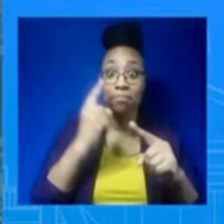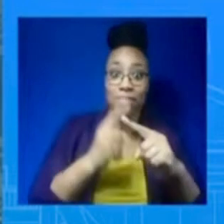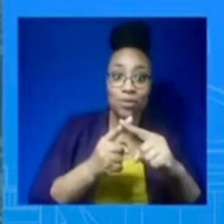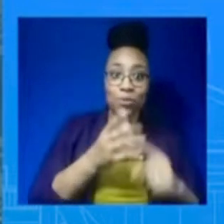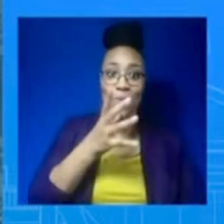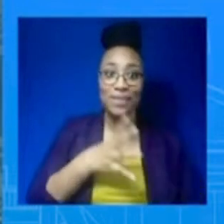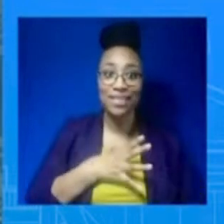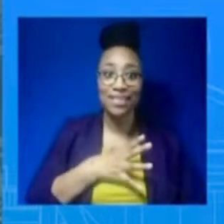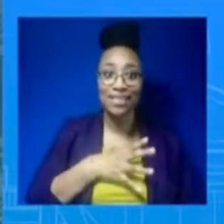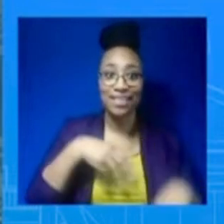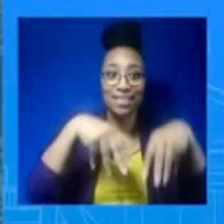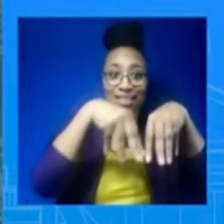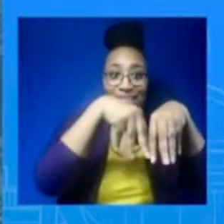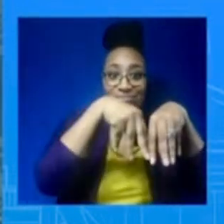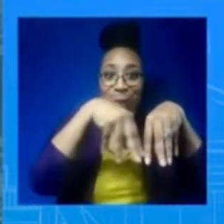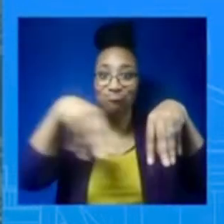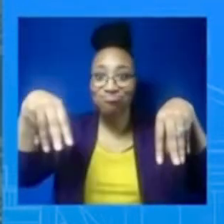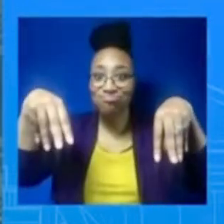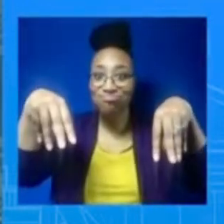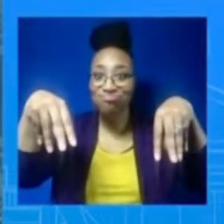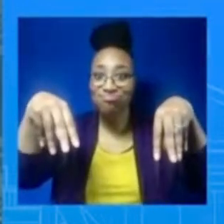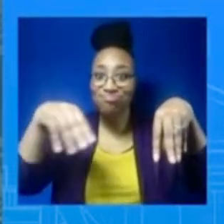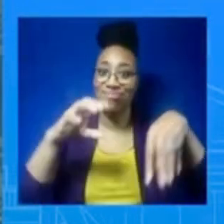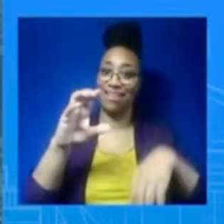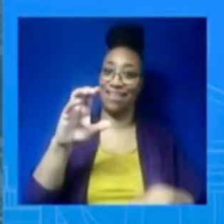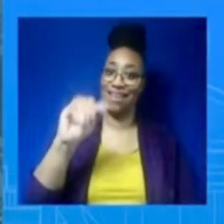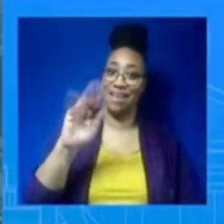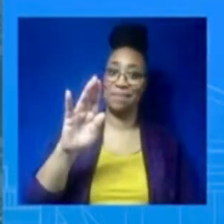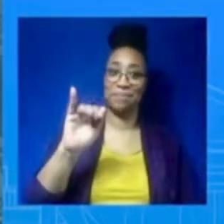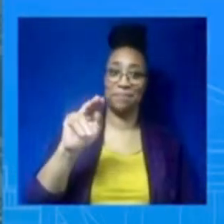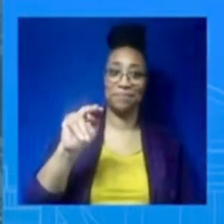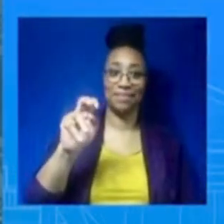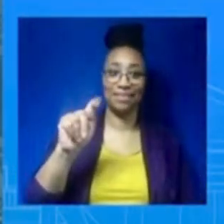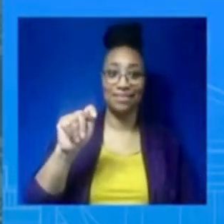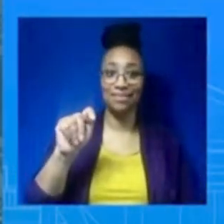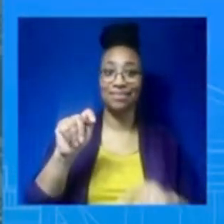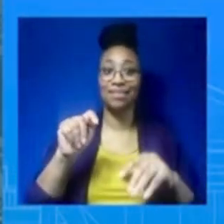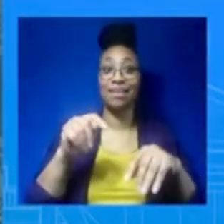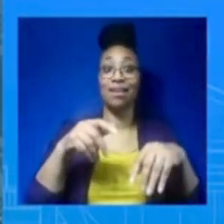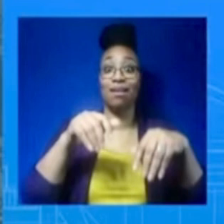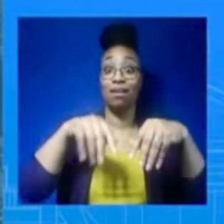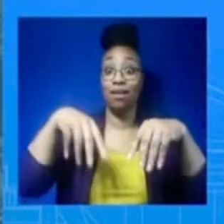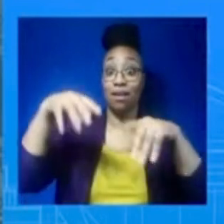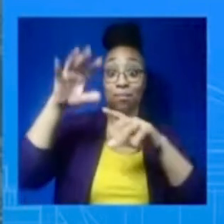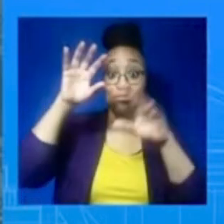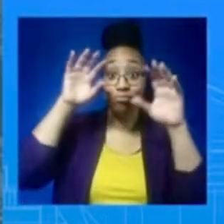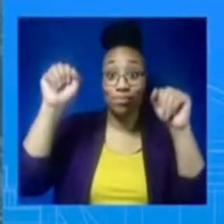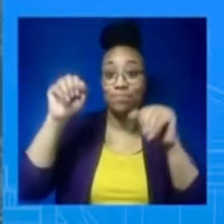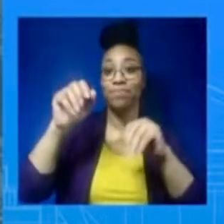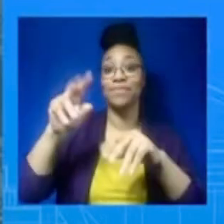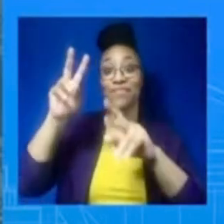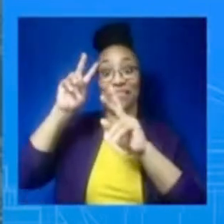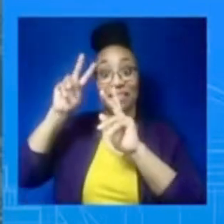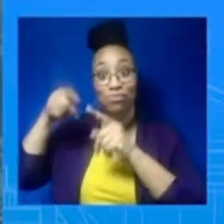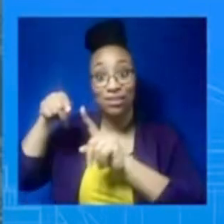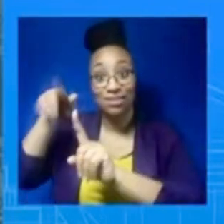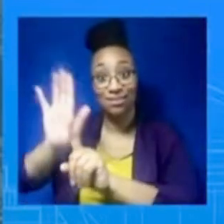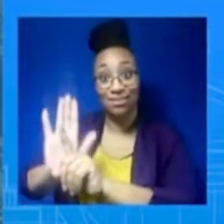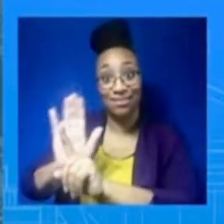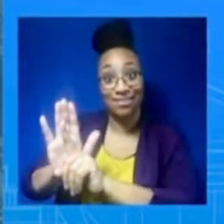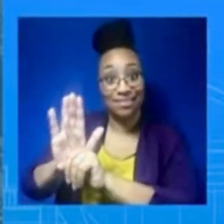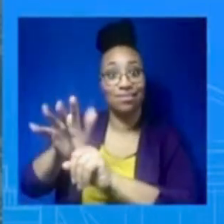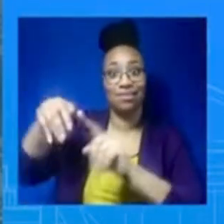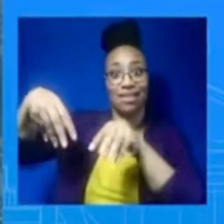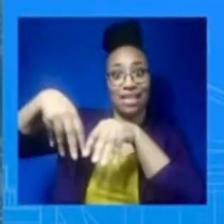Thai, as well. And so we have a number of AAPI ambassadors like Michelle Kwan and Chris Liu, and it's also about